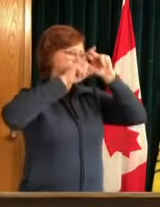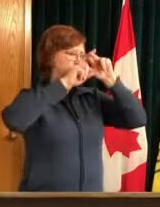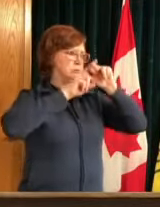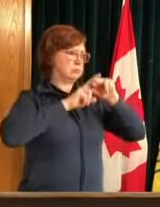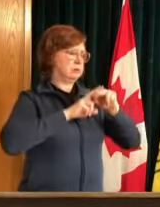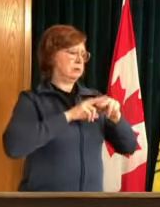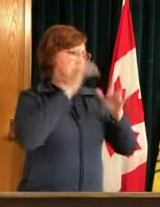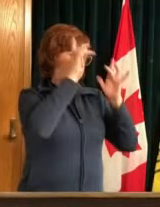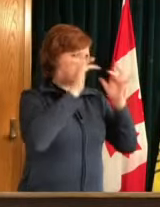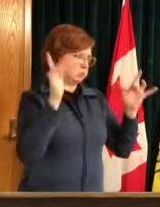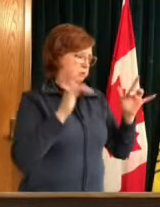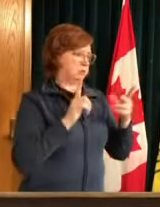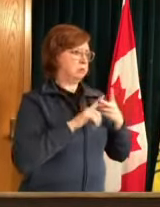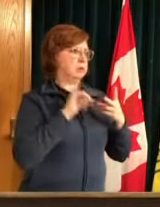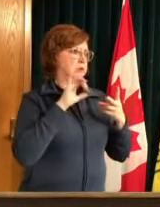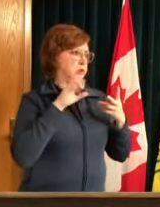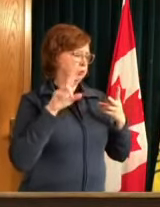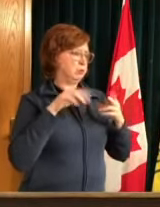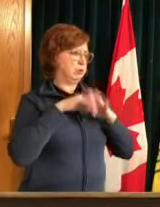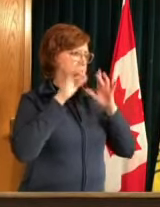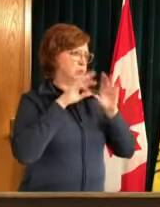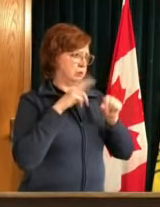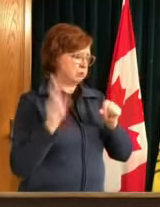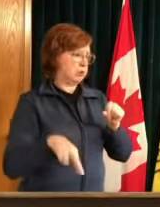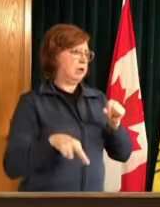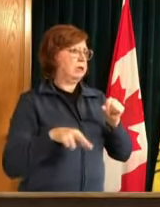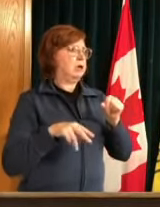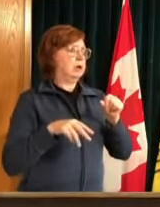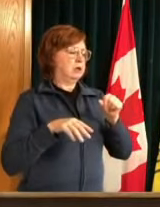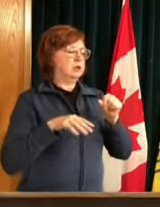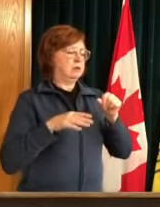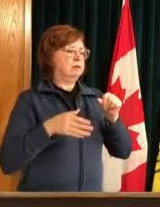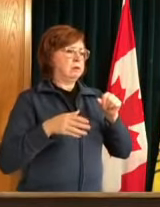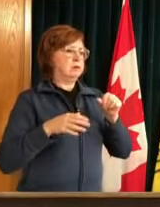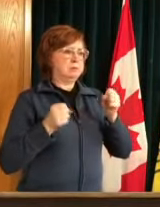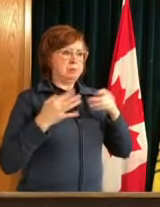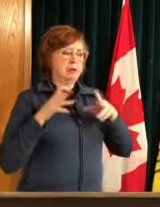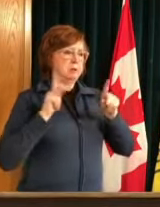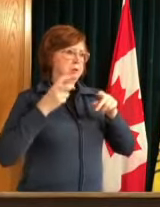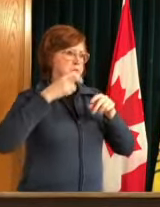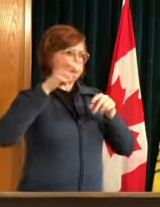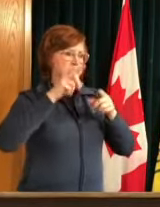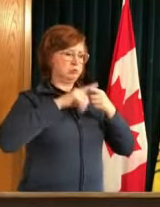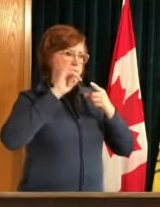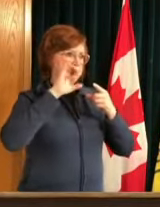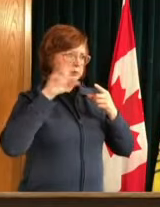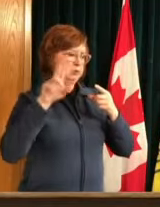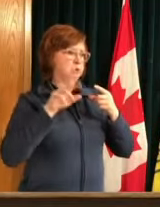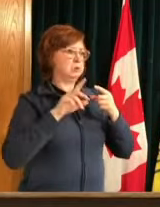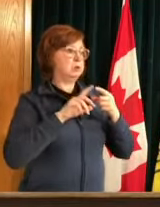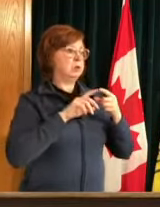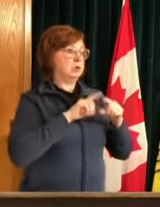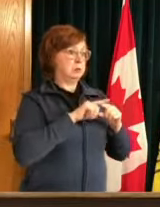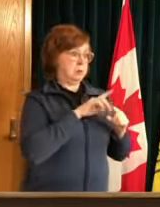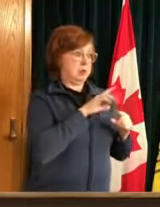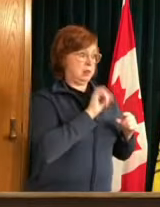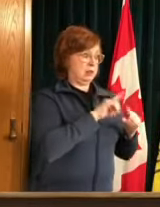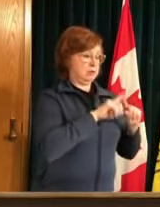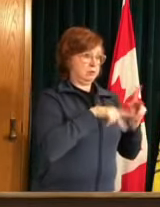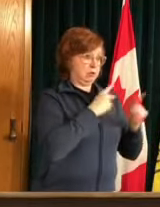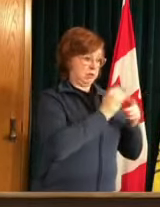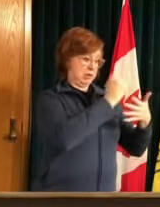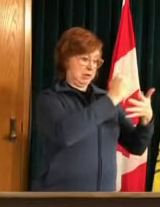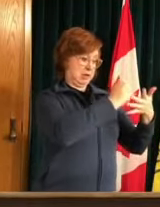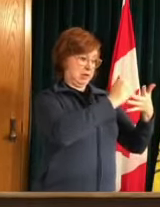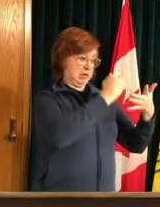well as the the health care system uh here in regina as dr shahab had said those variants of concern the uk variant hasn't uh been moving across